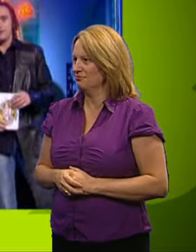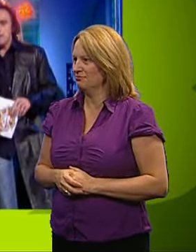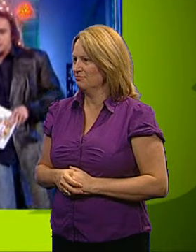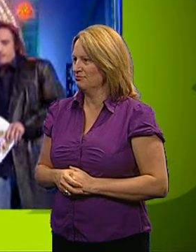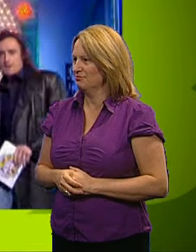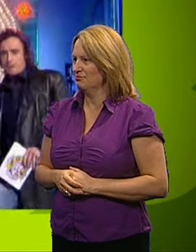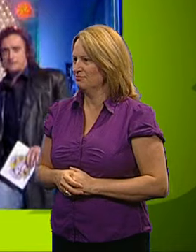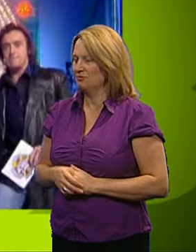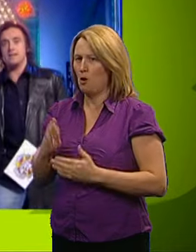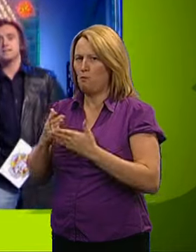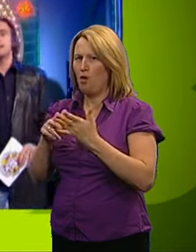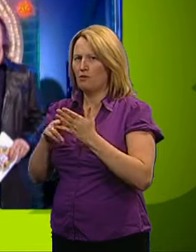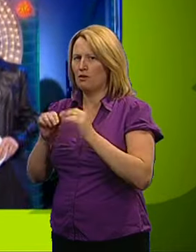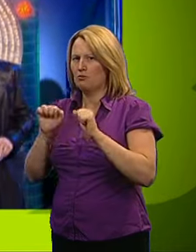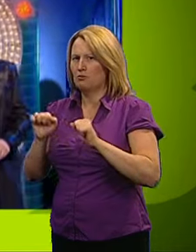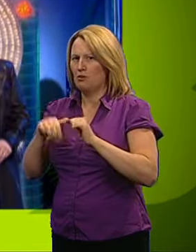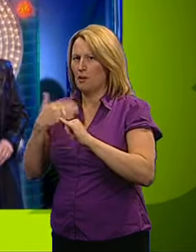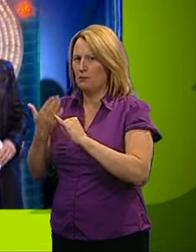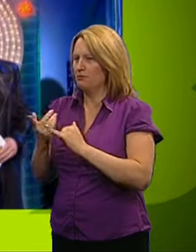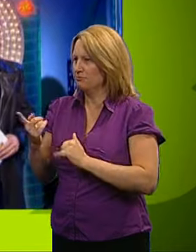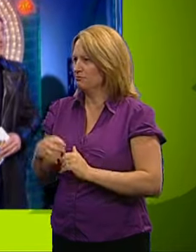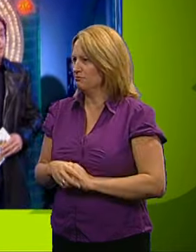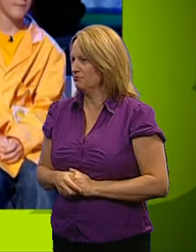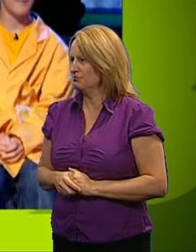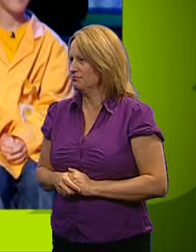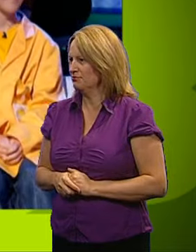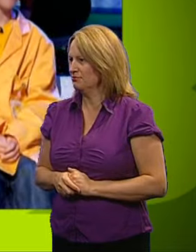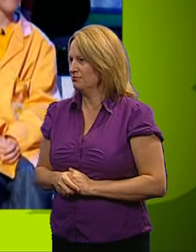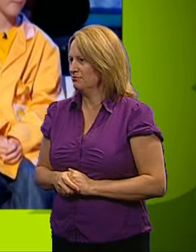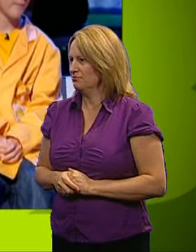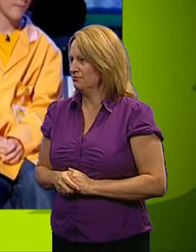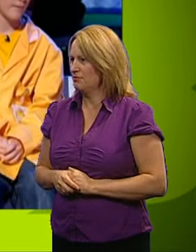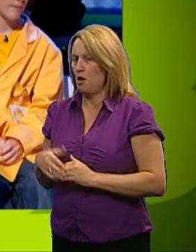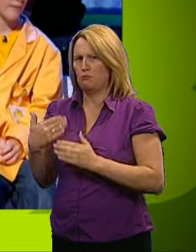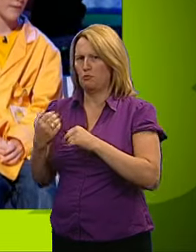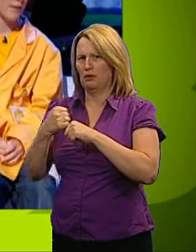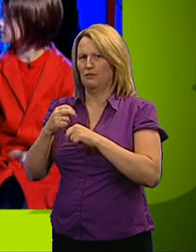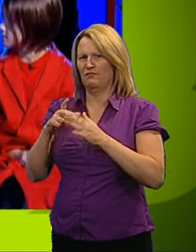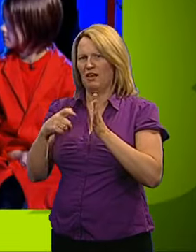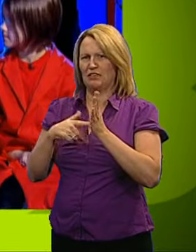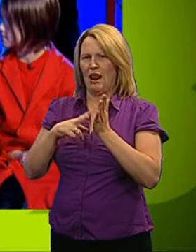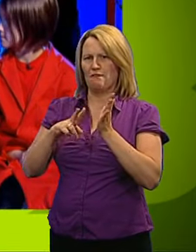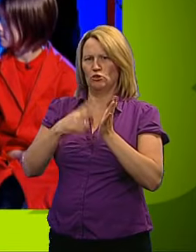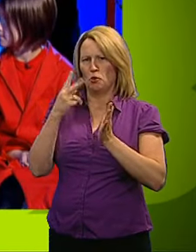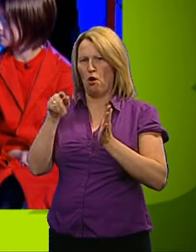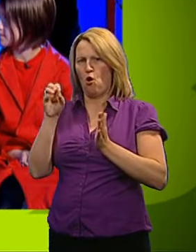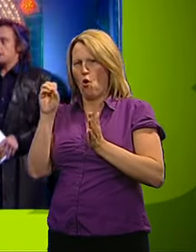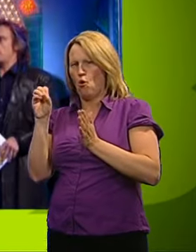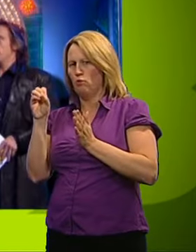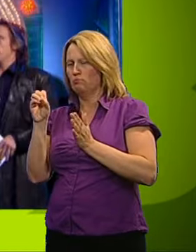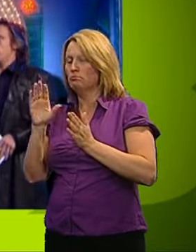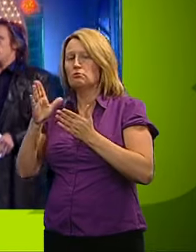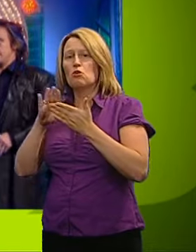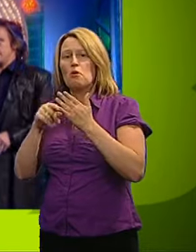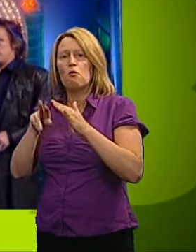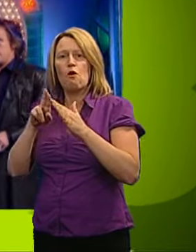Oliver absolutely up to the minute, I've fitted in with the very latest upgrade, FACNAV 2.0. Unfortunately, the